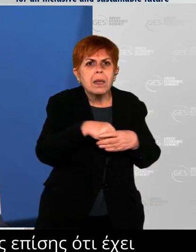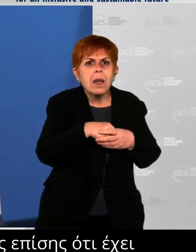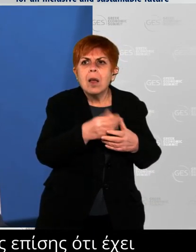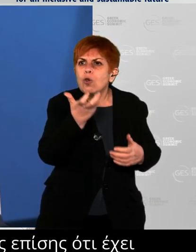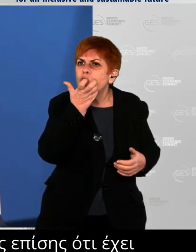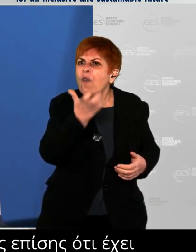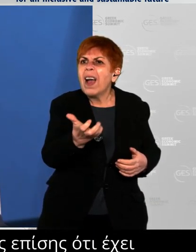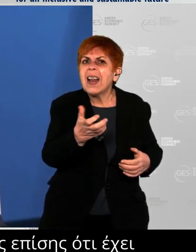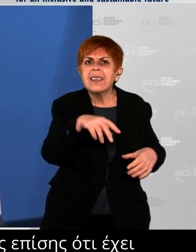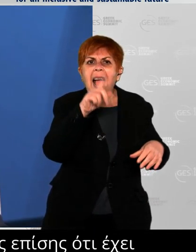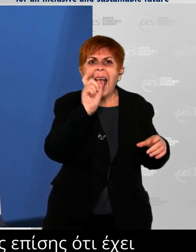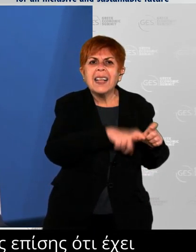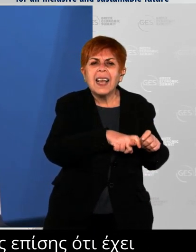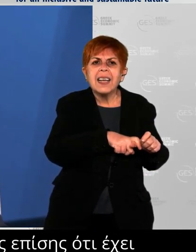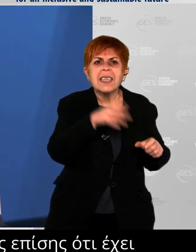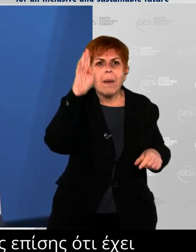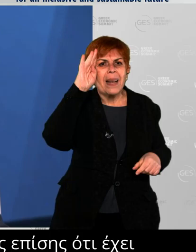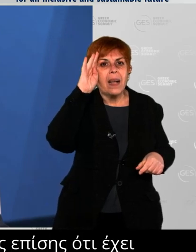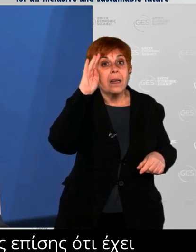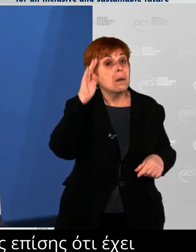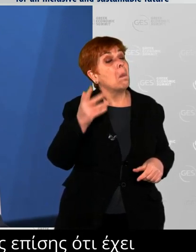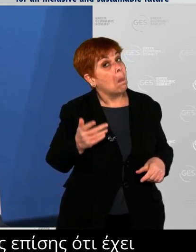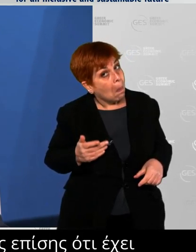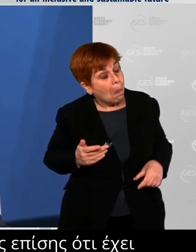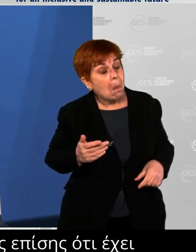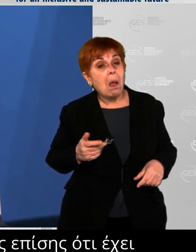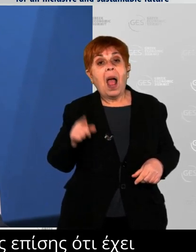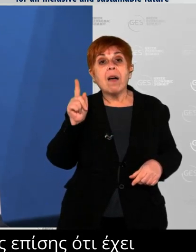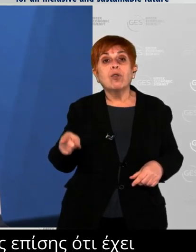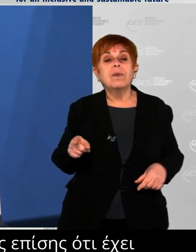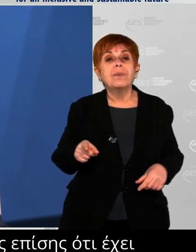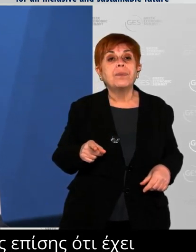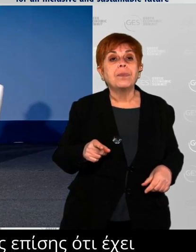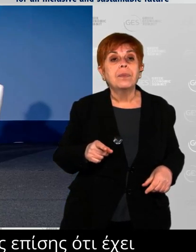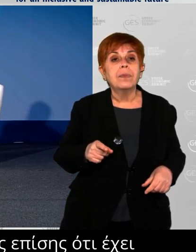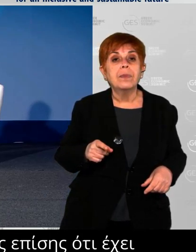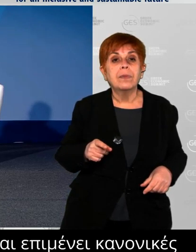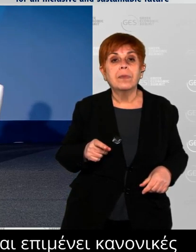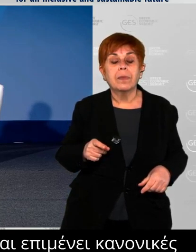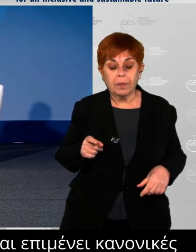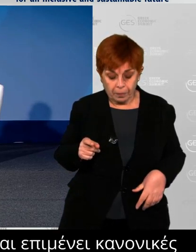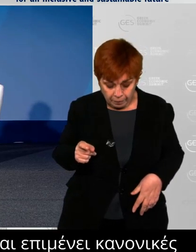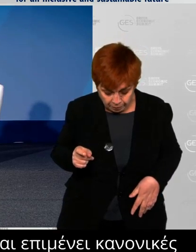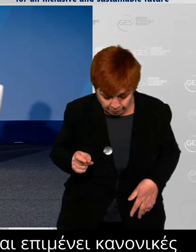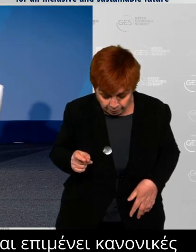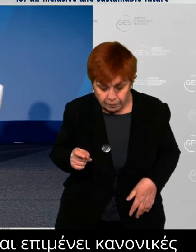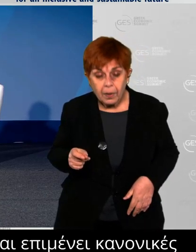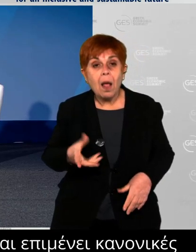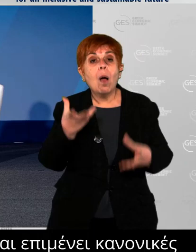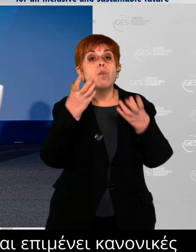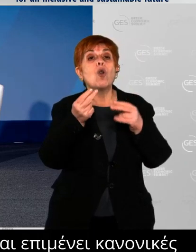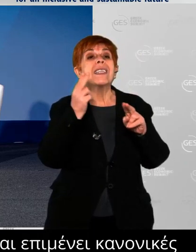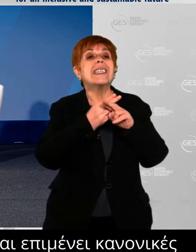extraordinarily strong record. And it's something that we all need to bear in mind. And as I said, we need to